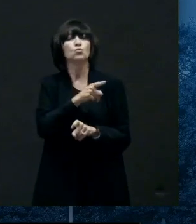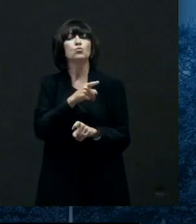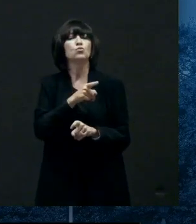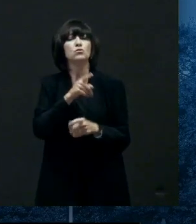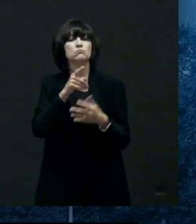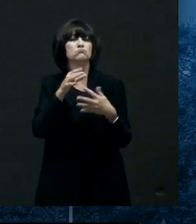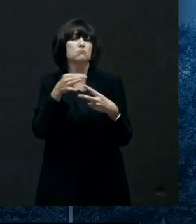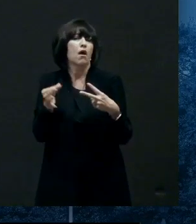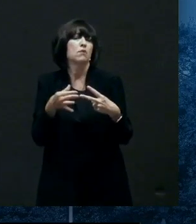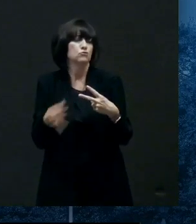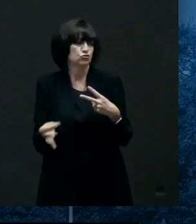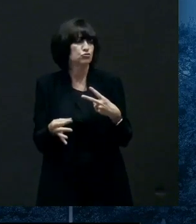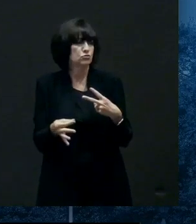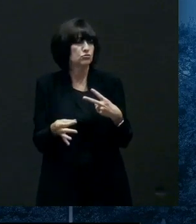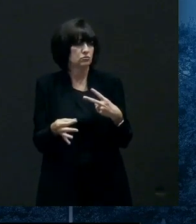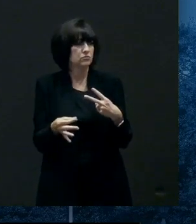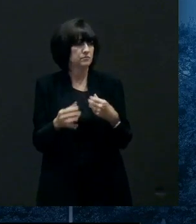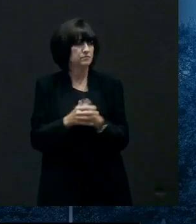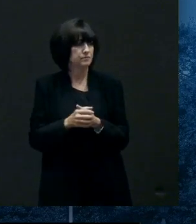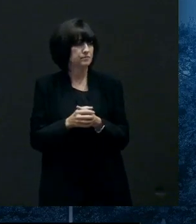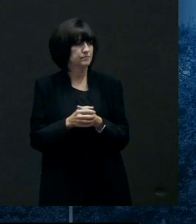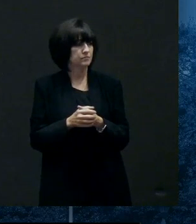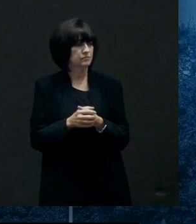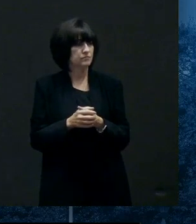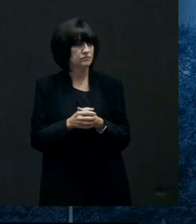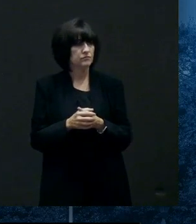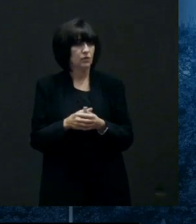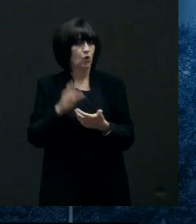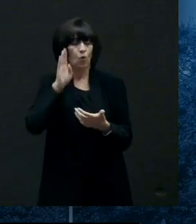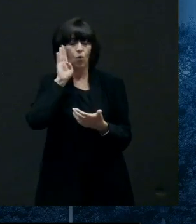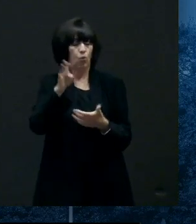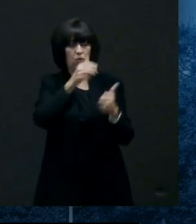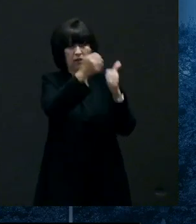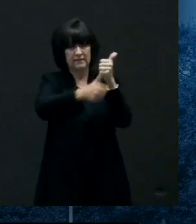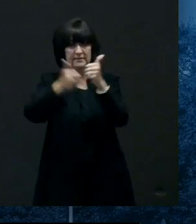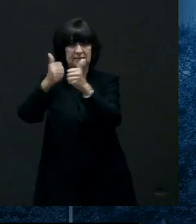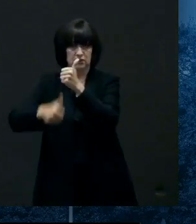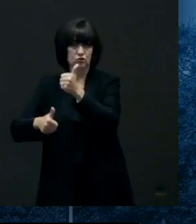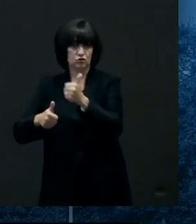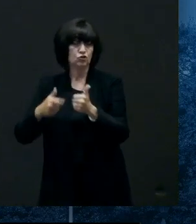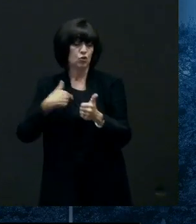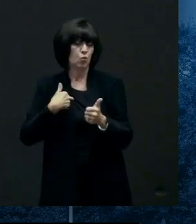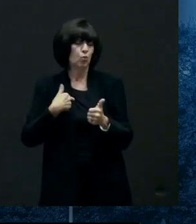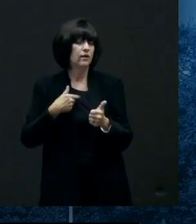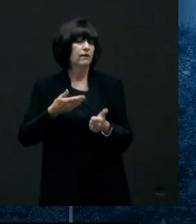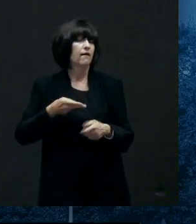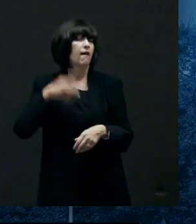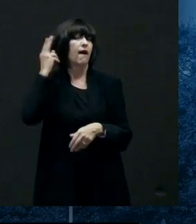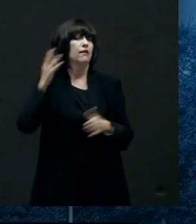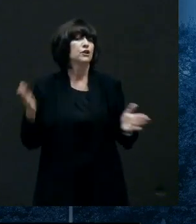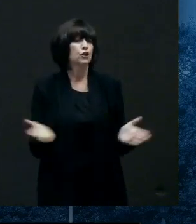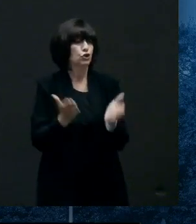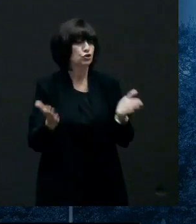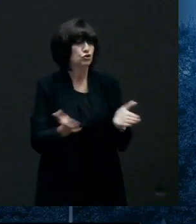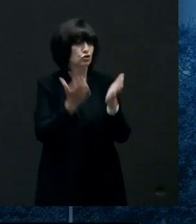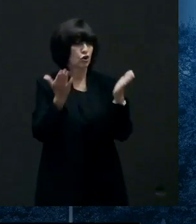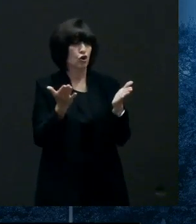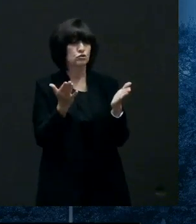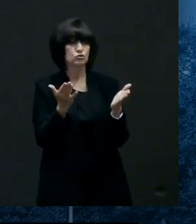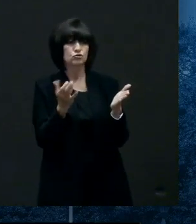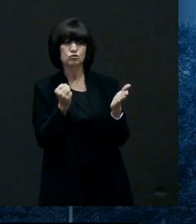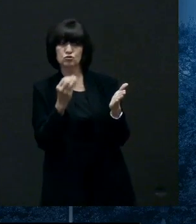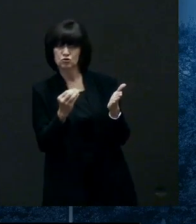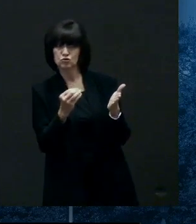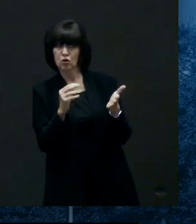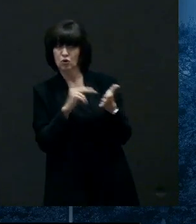you know they can't meet them so that's going to be something that's up to the school districts so it's highly encouraged we'll put it that way oh okay